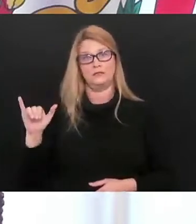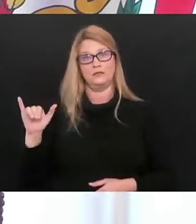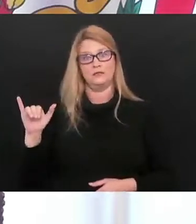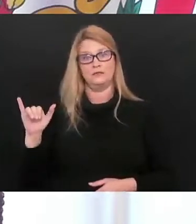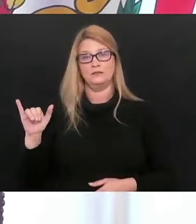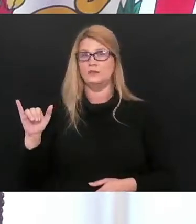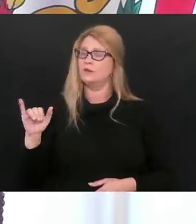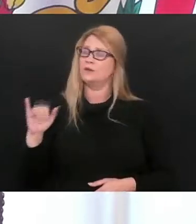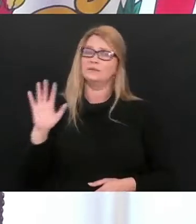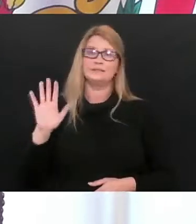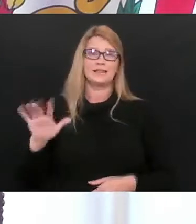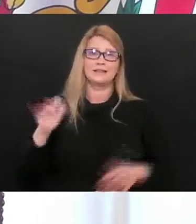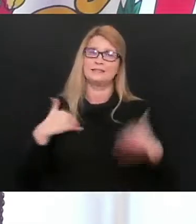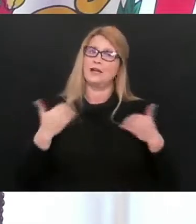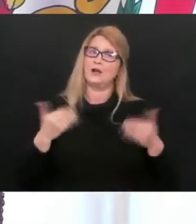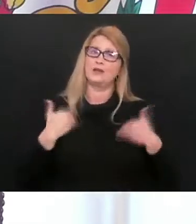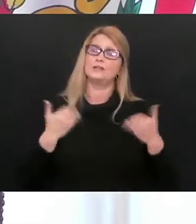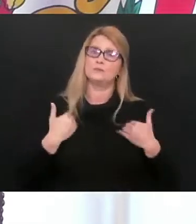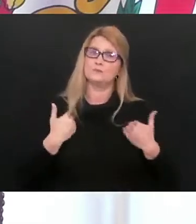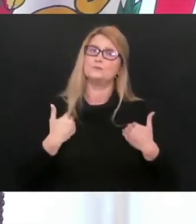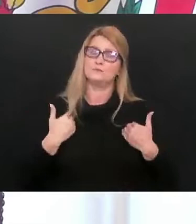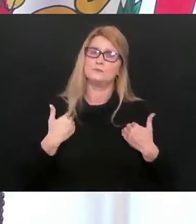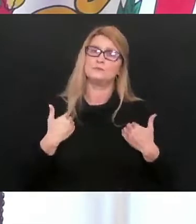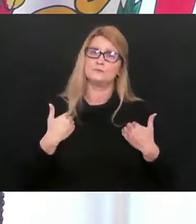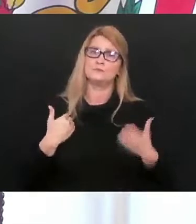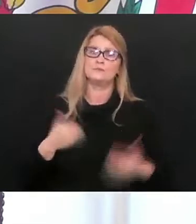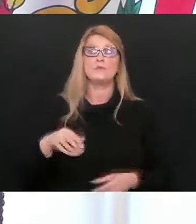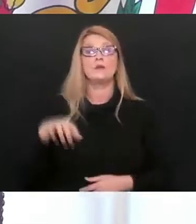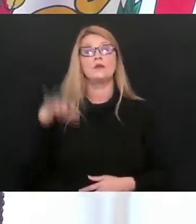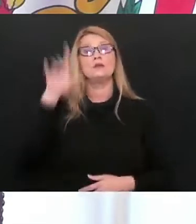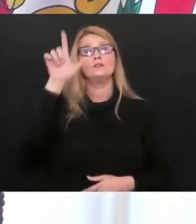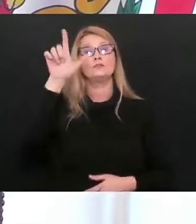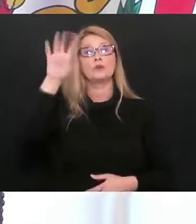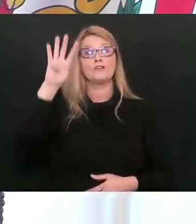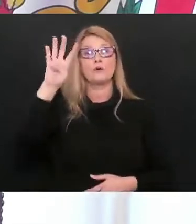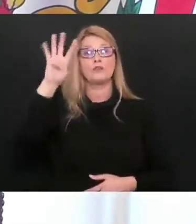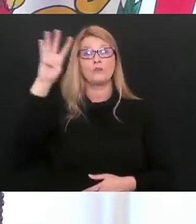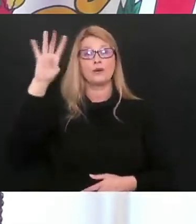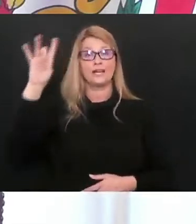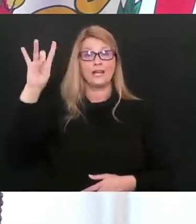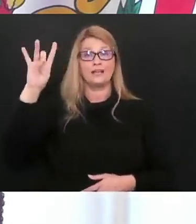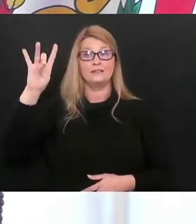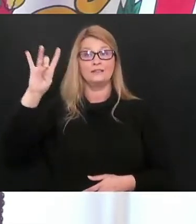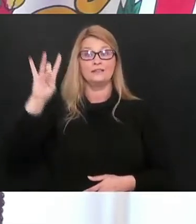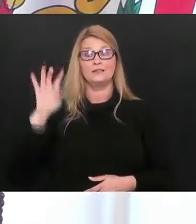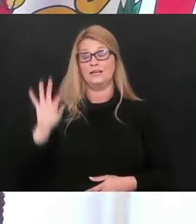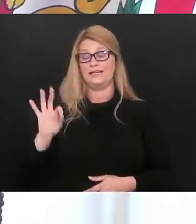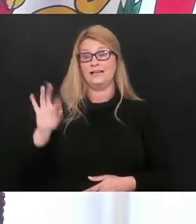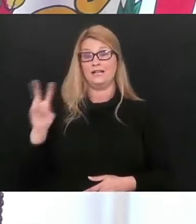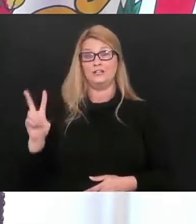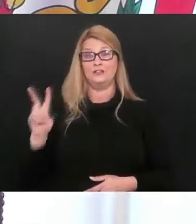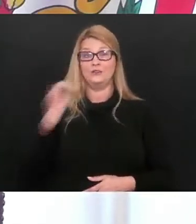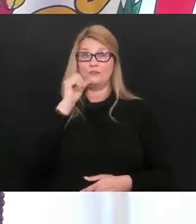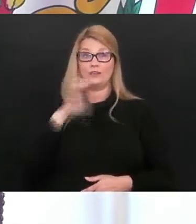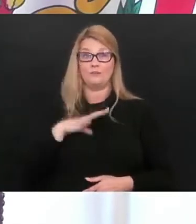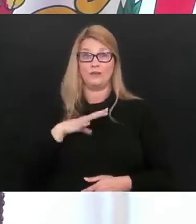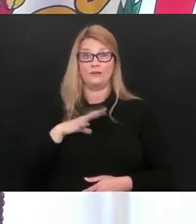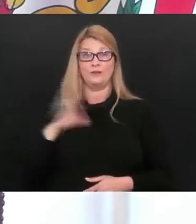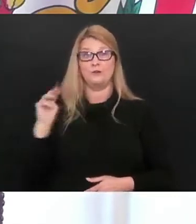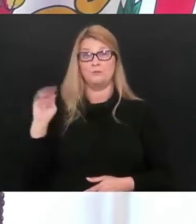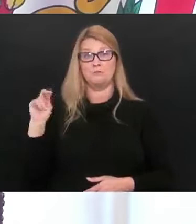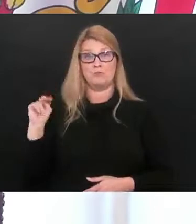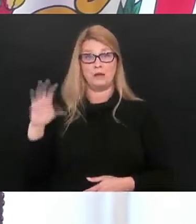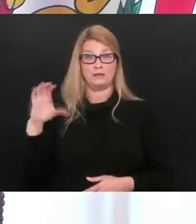Way, way, way too young. Our 2,448th death is a 92-year-old female from